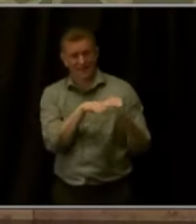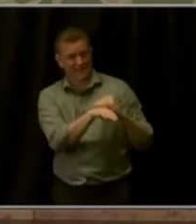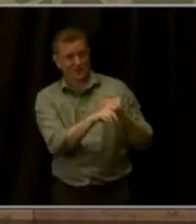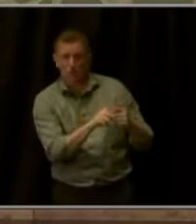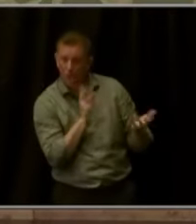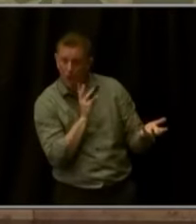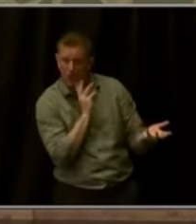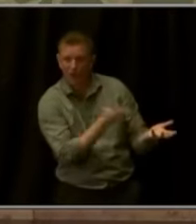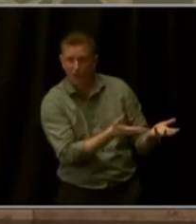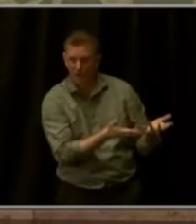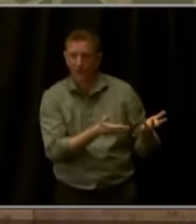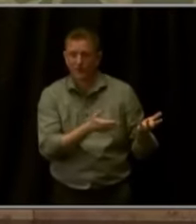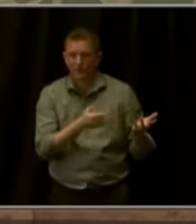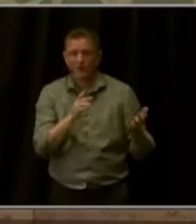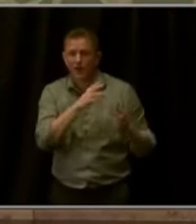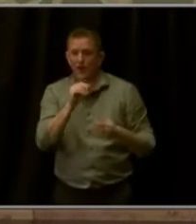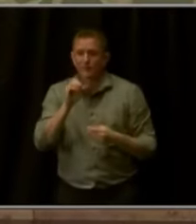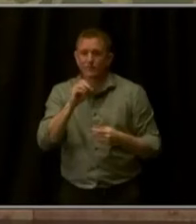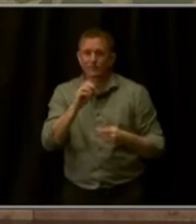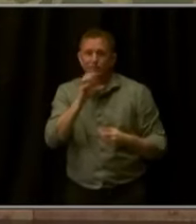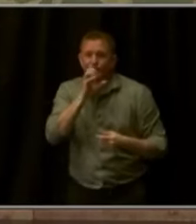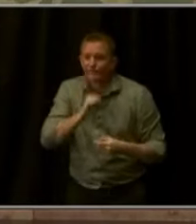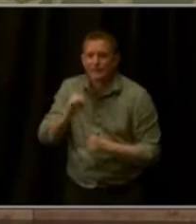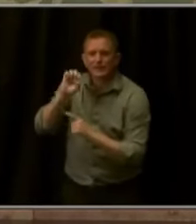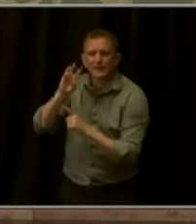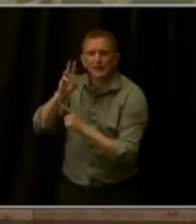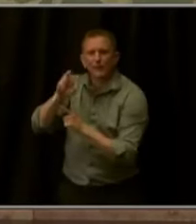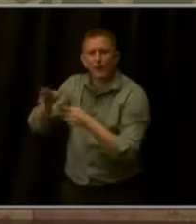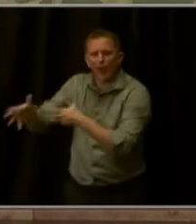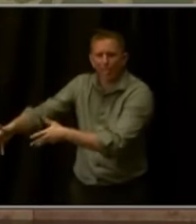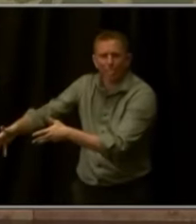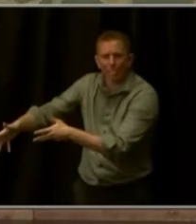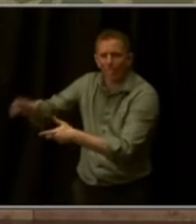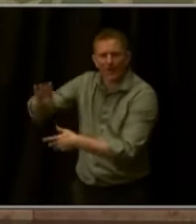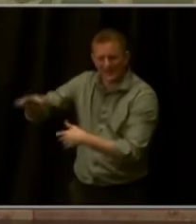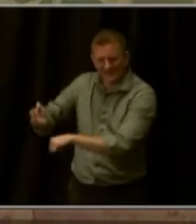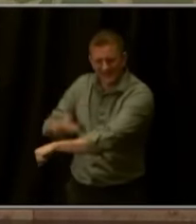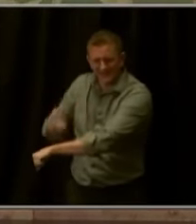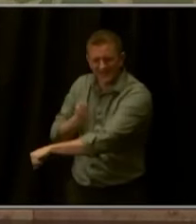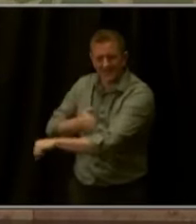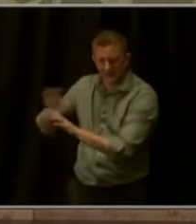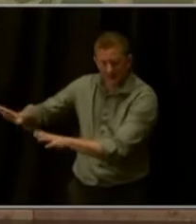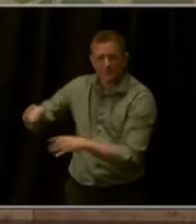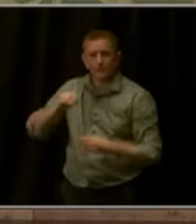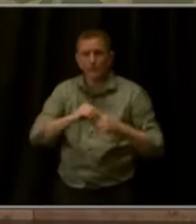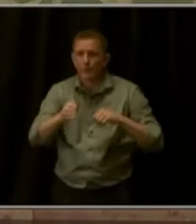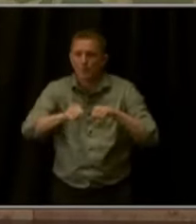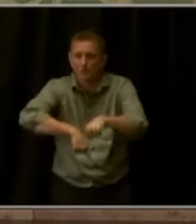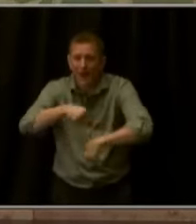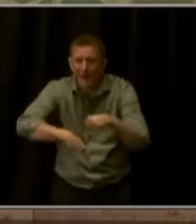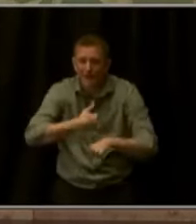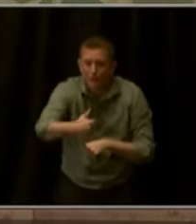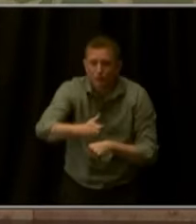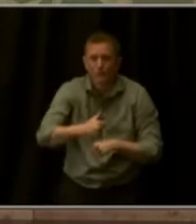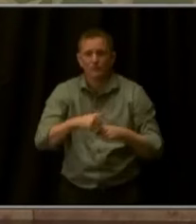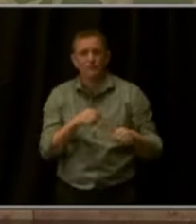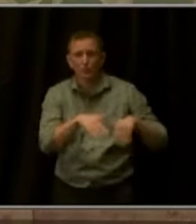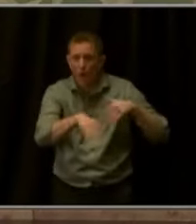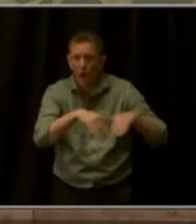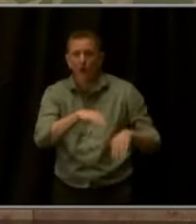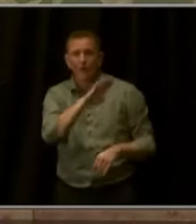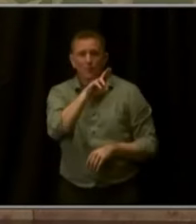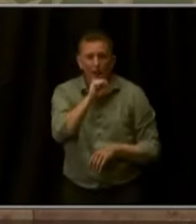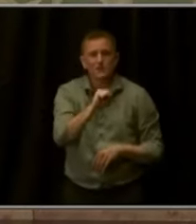systems, and by increasing opportunities for walking and biking, busing, all forms of transportation. It's a start,